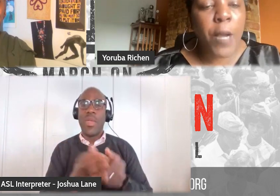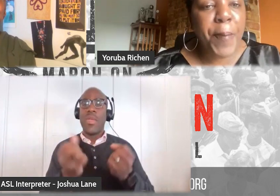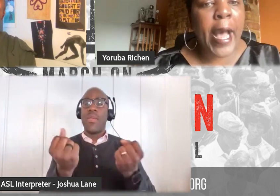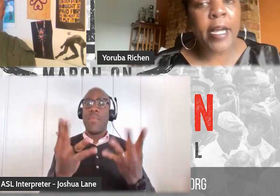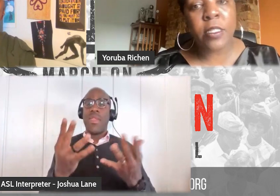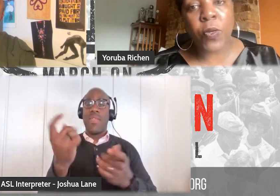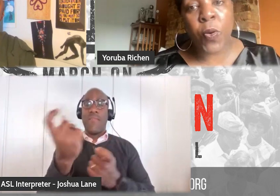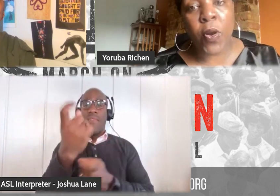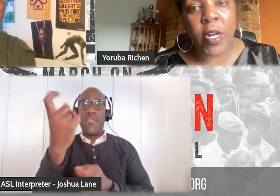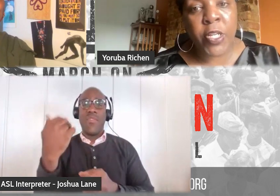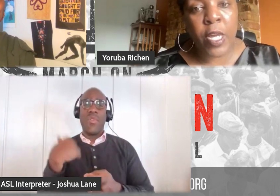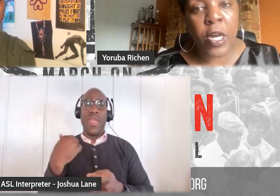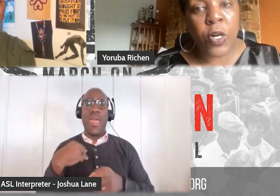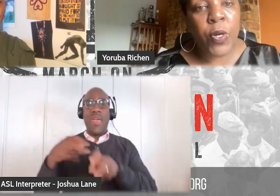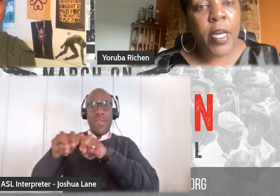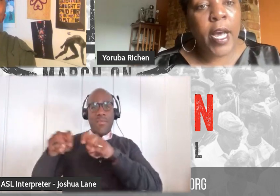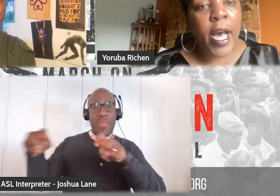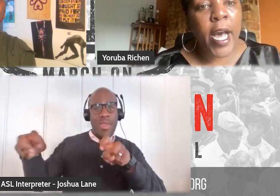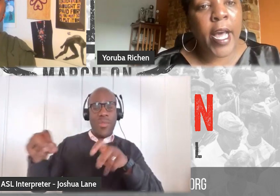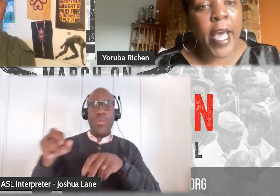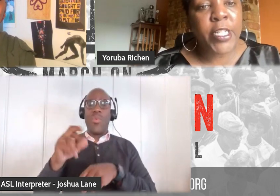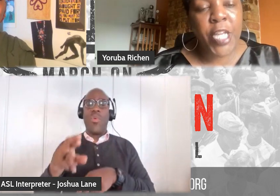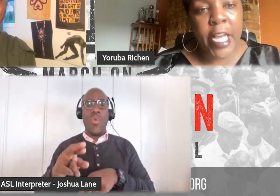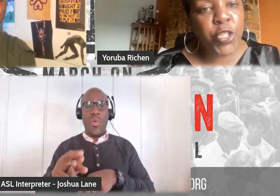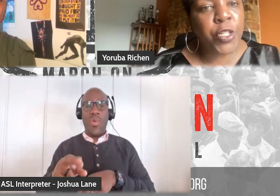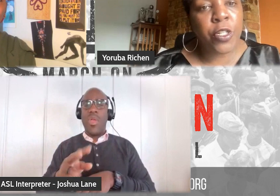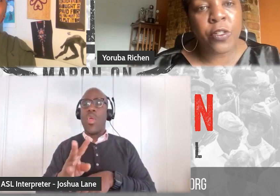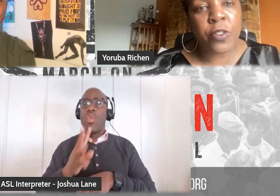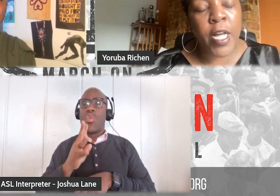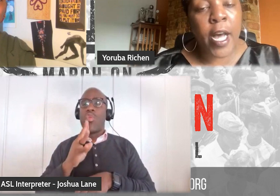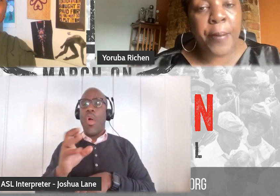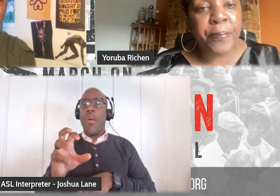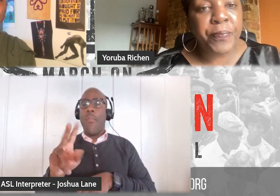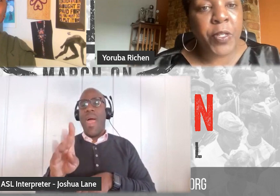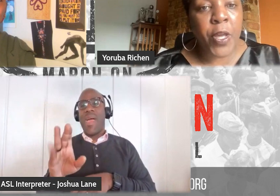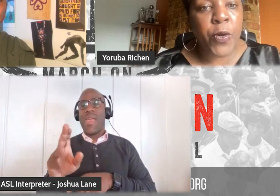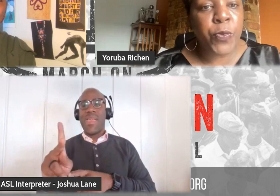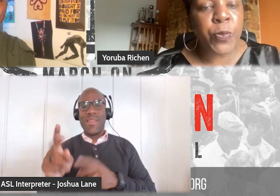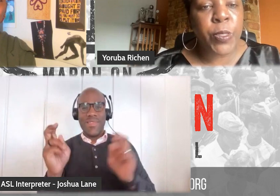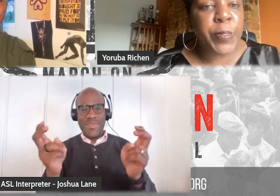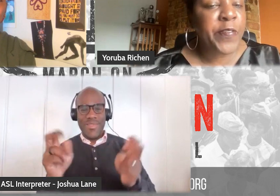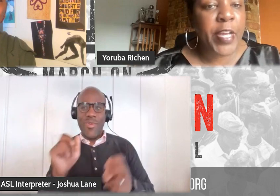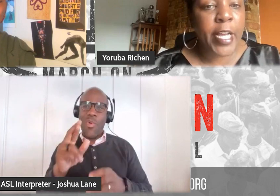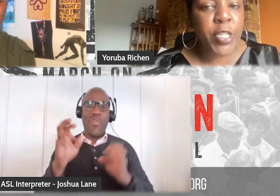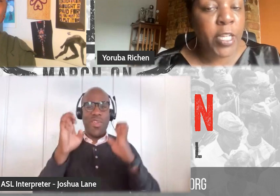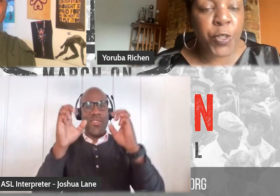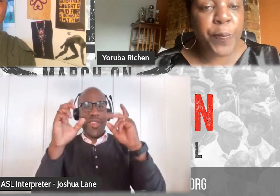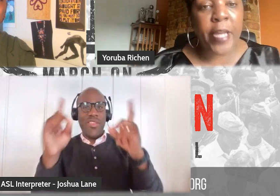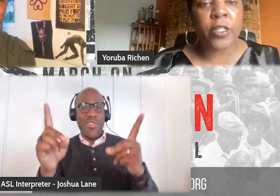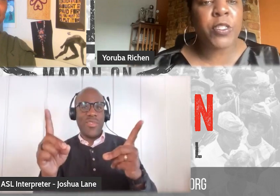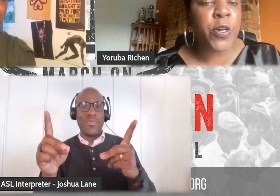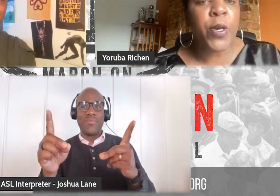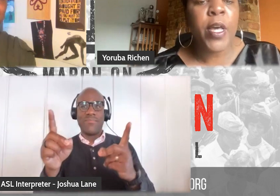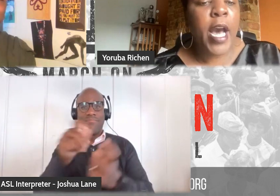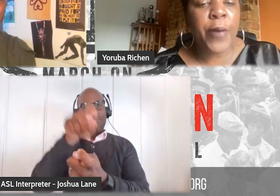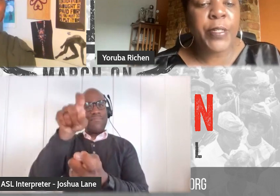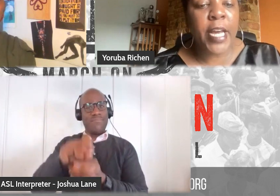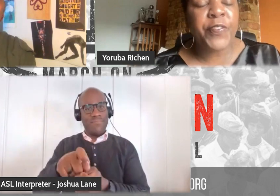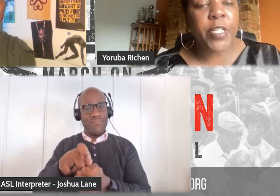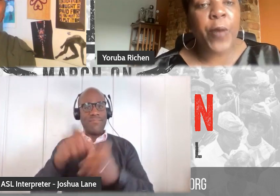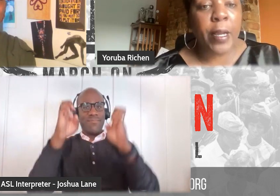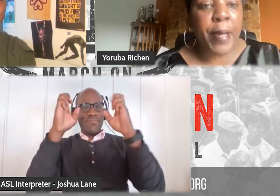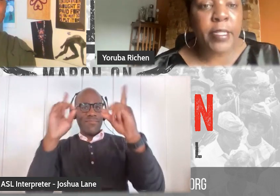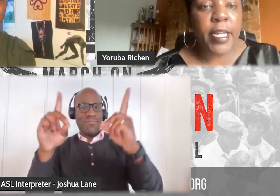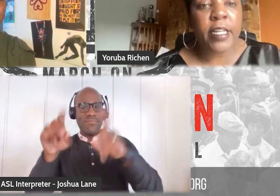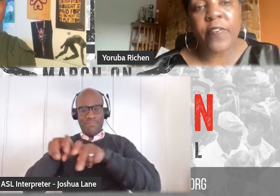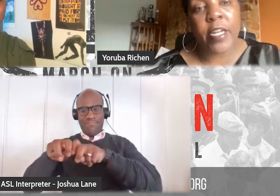talkbacks or, you know, uh, educational, um, you know, specific educational panels. So I would